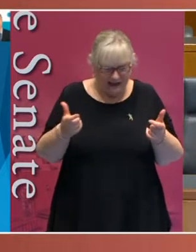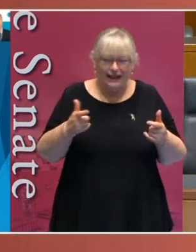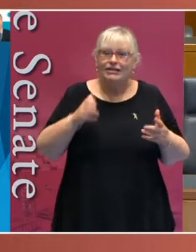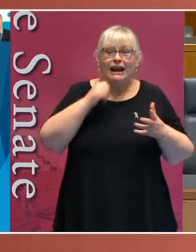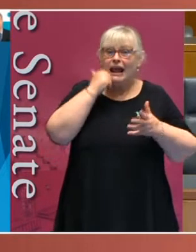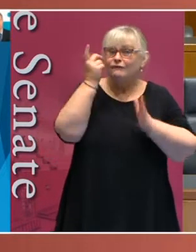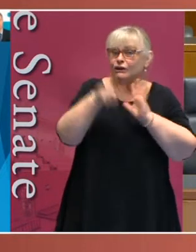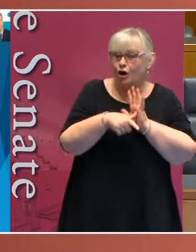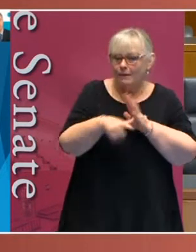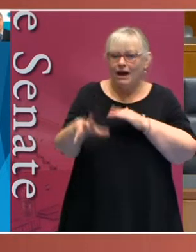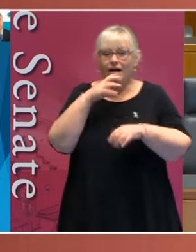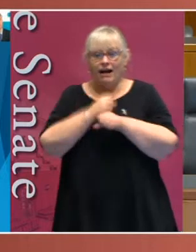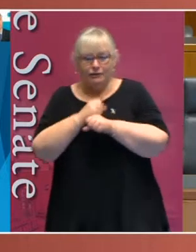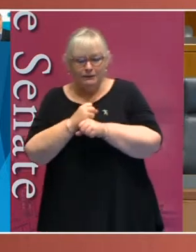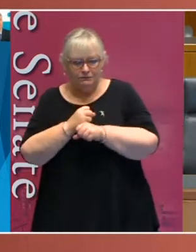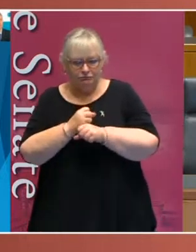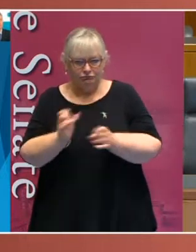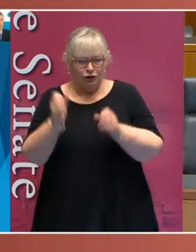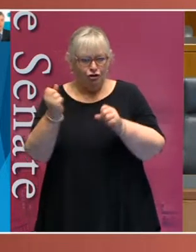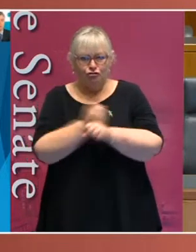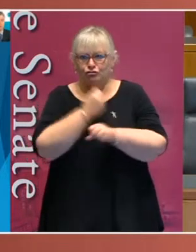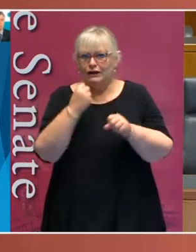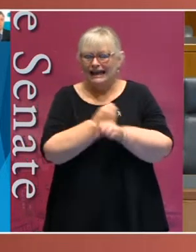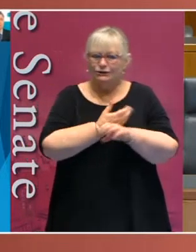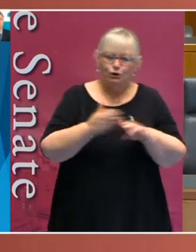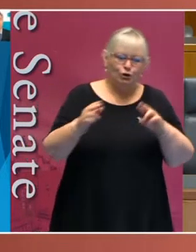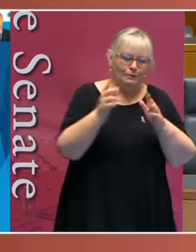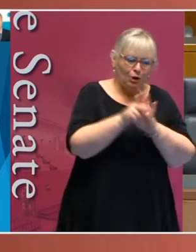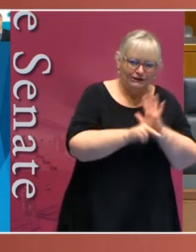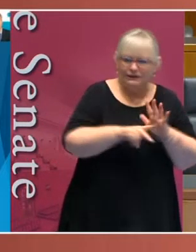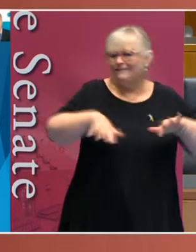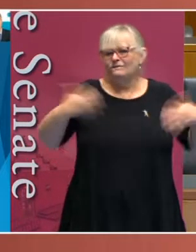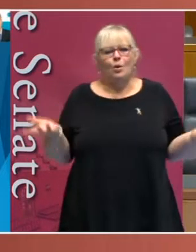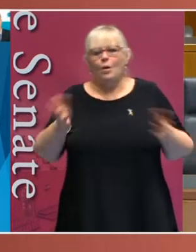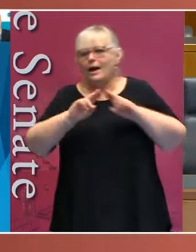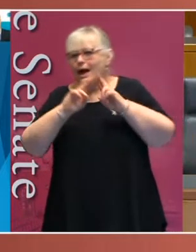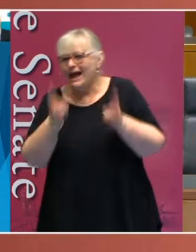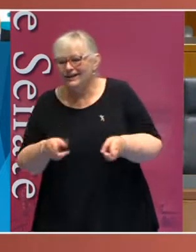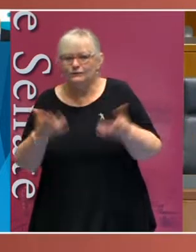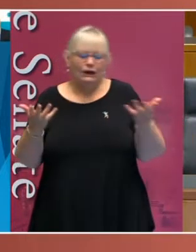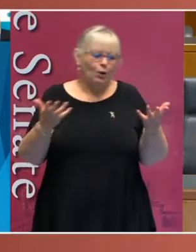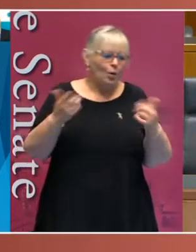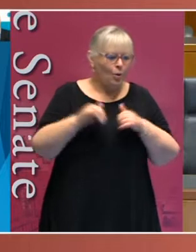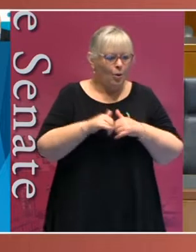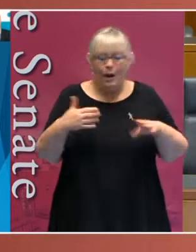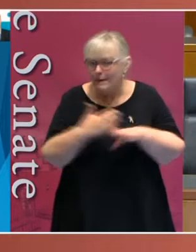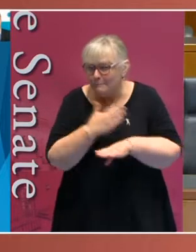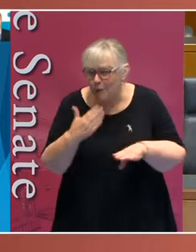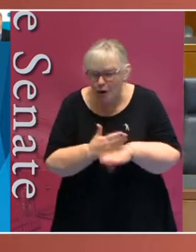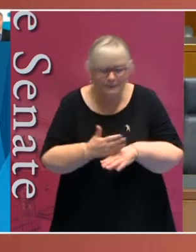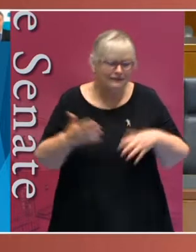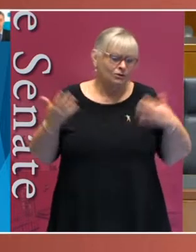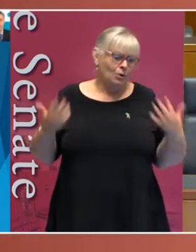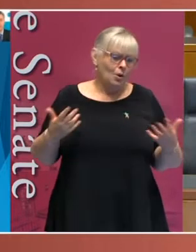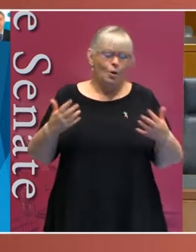government enacts a policy, whether it be for housing, whether it be for employment, whether